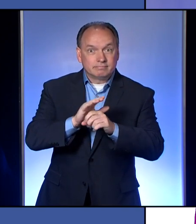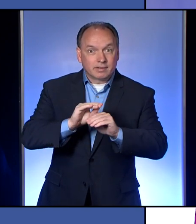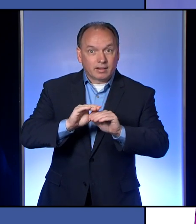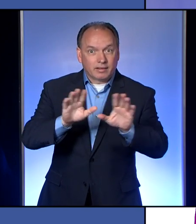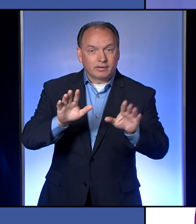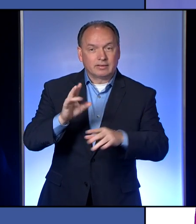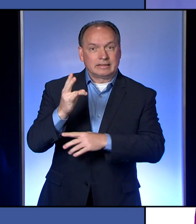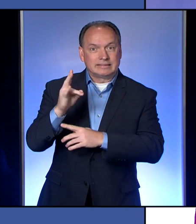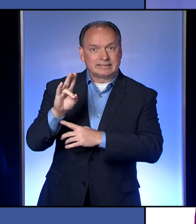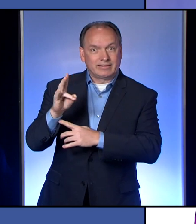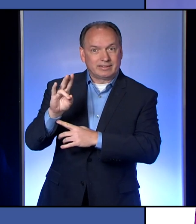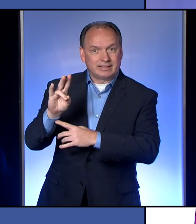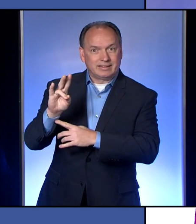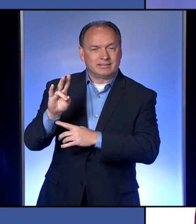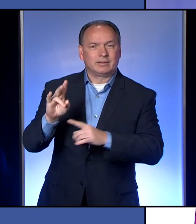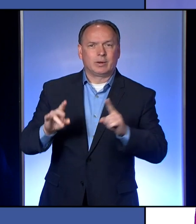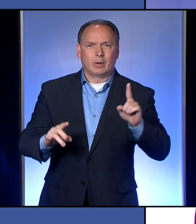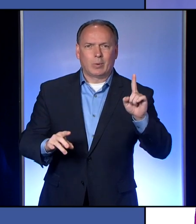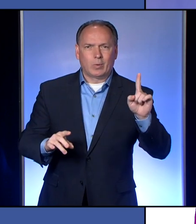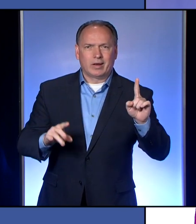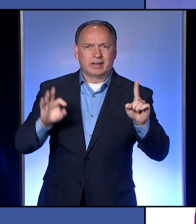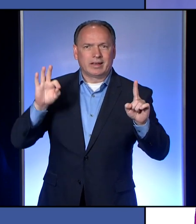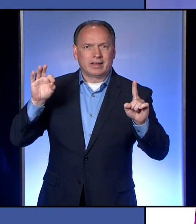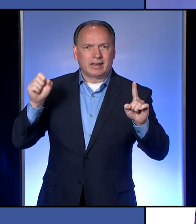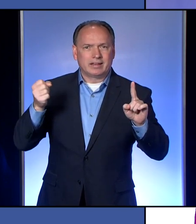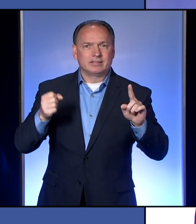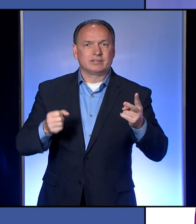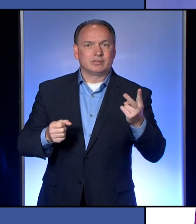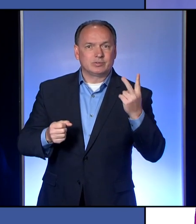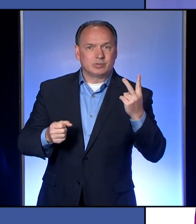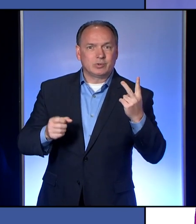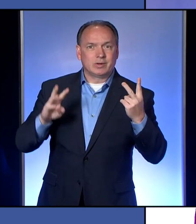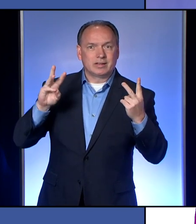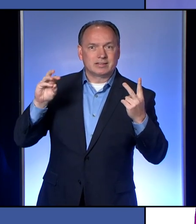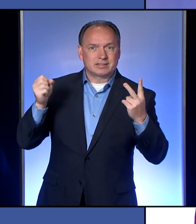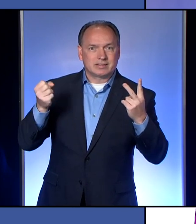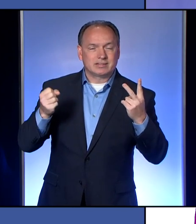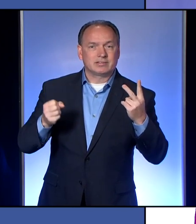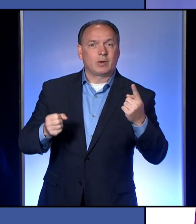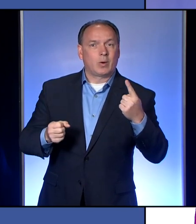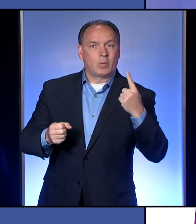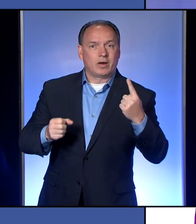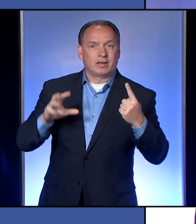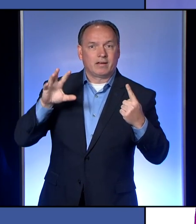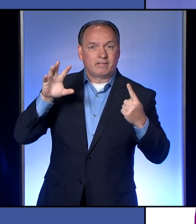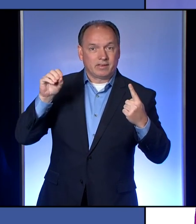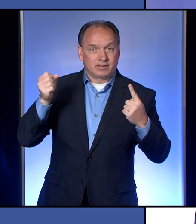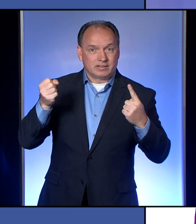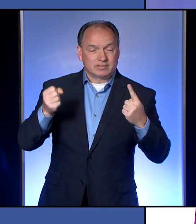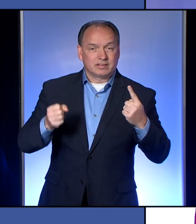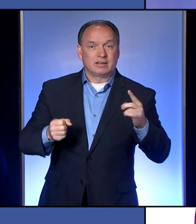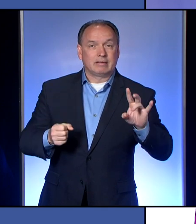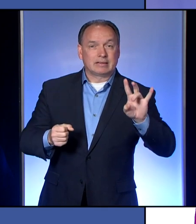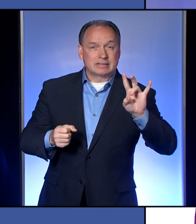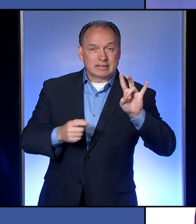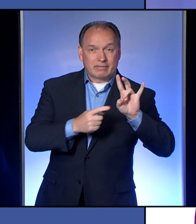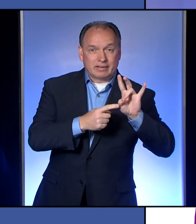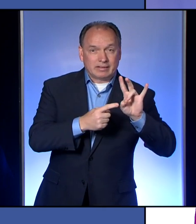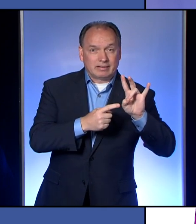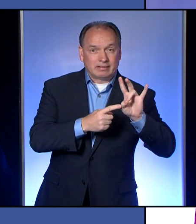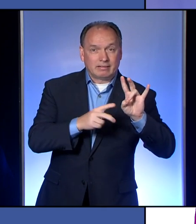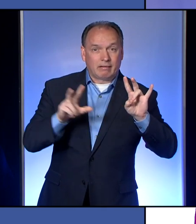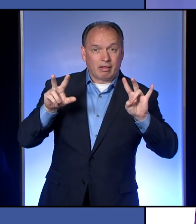One is in their 90s, two are in their 60s, one in their 50s, seven are in their